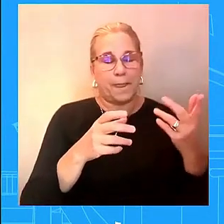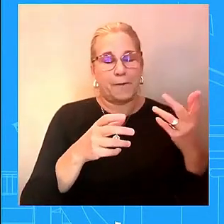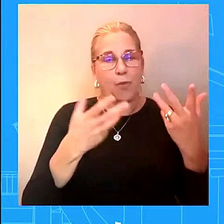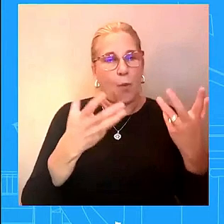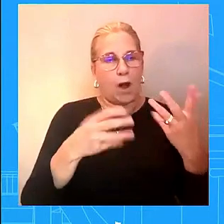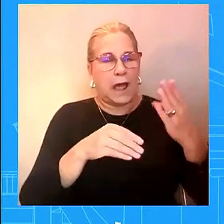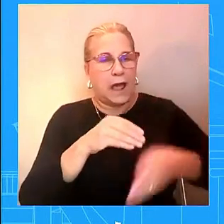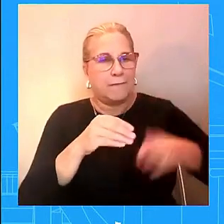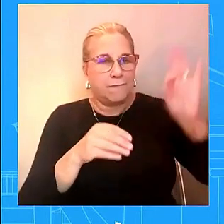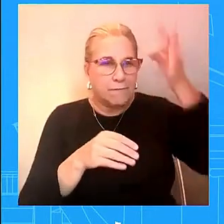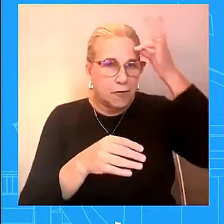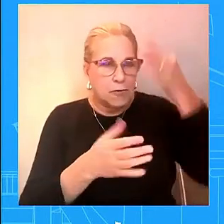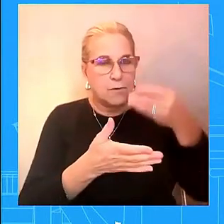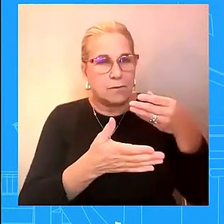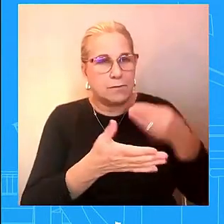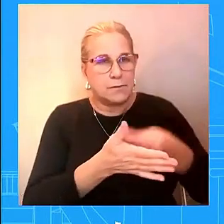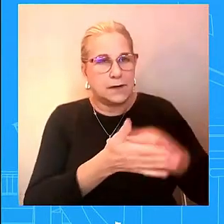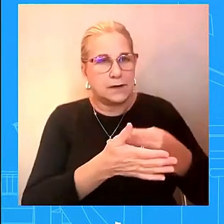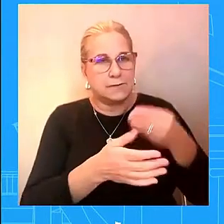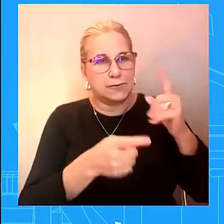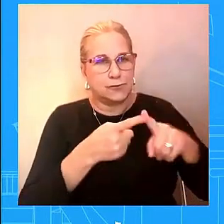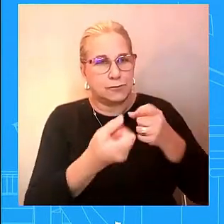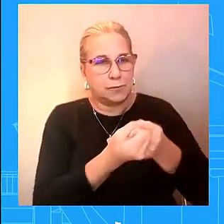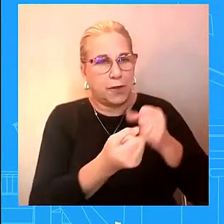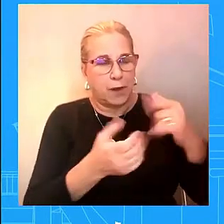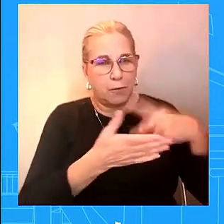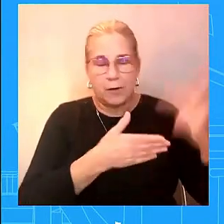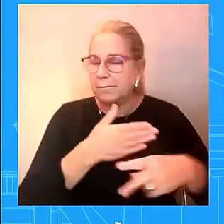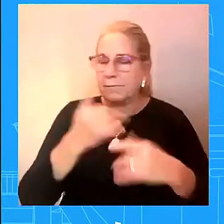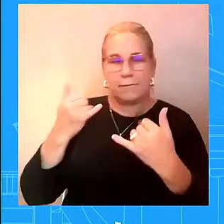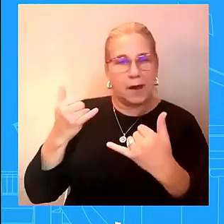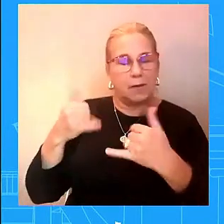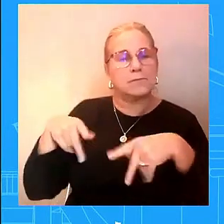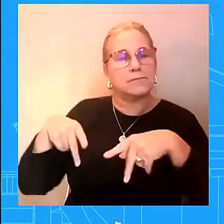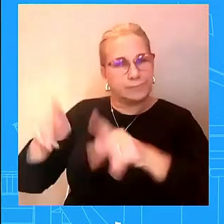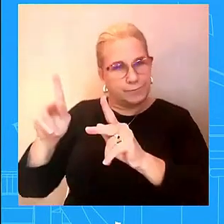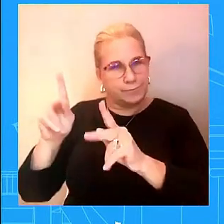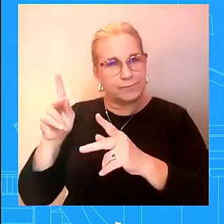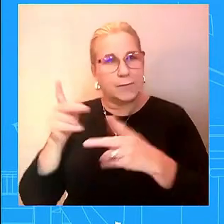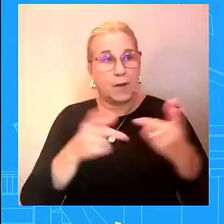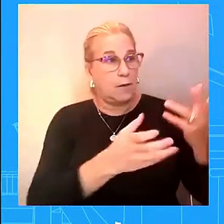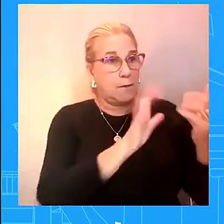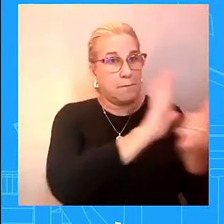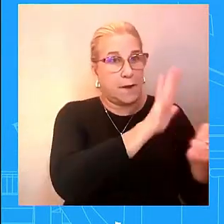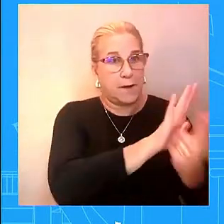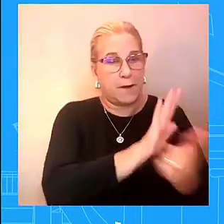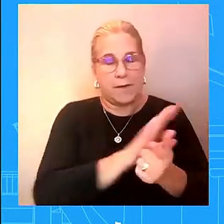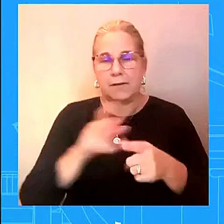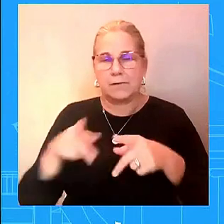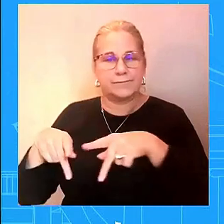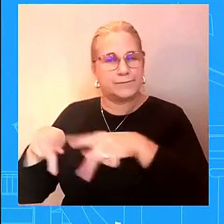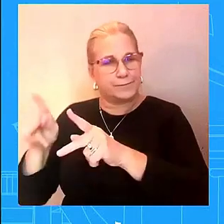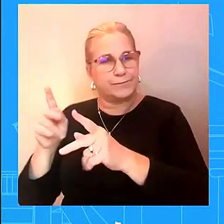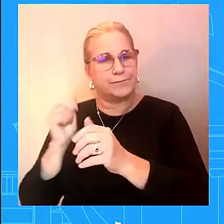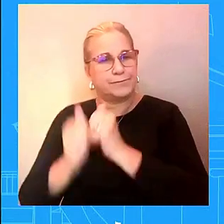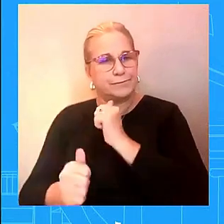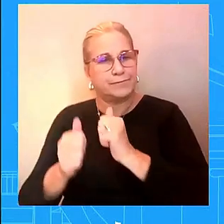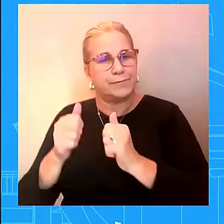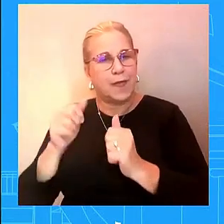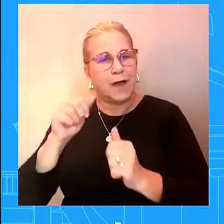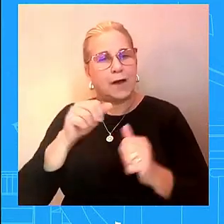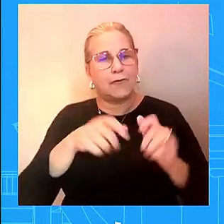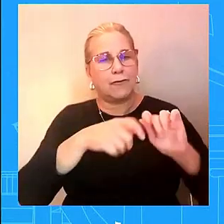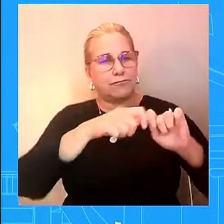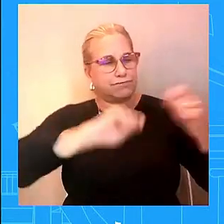and repeal the ACA congressional republicans have also repeatedly blocked federal legislation to safeguard